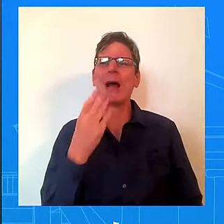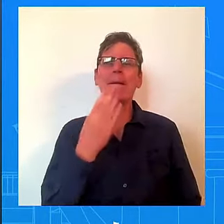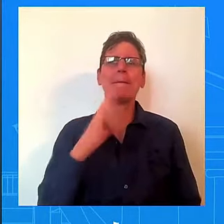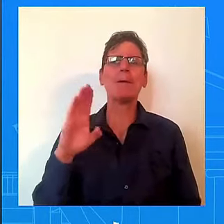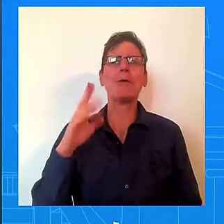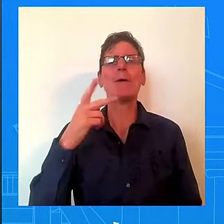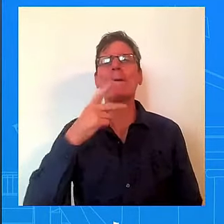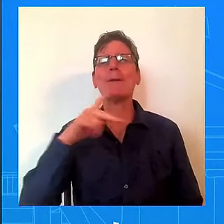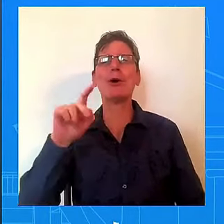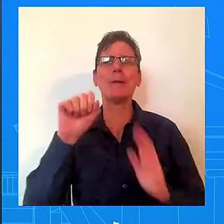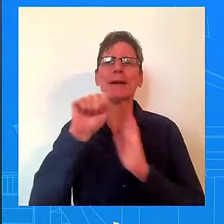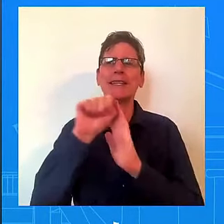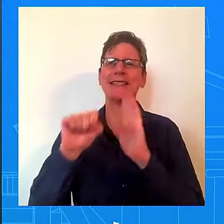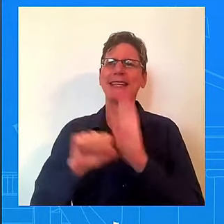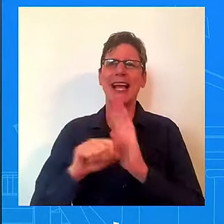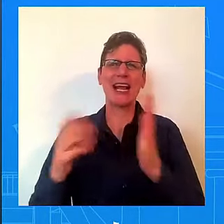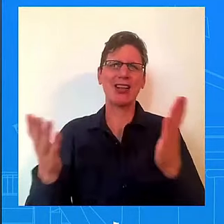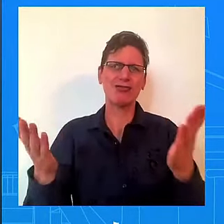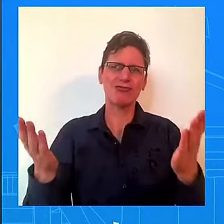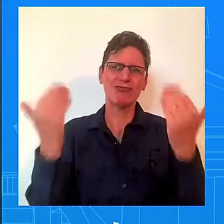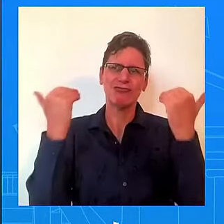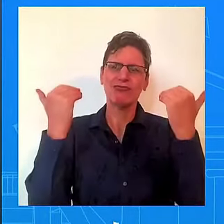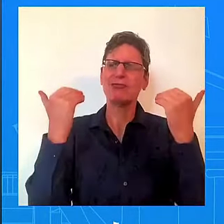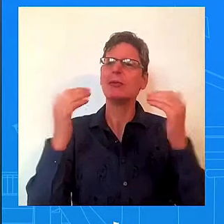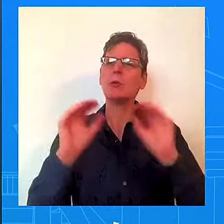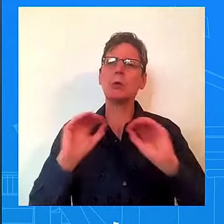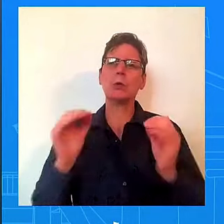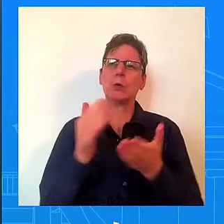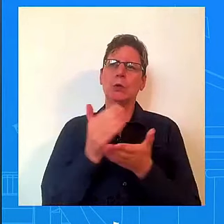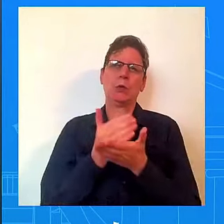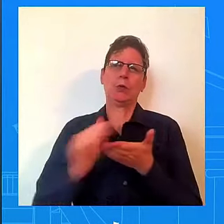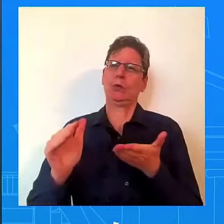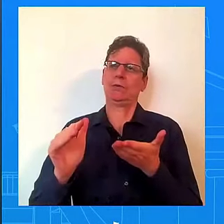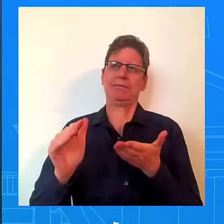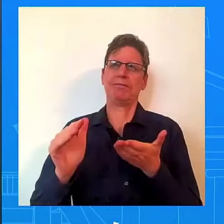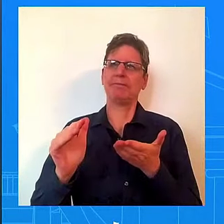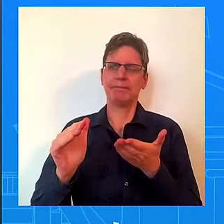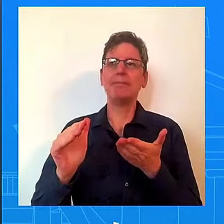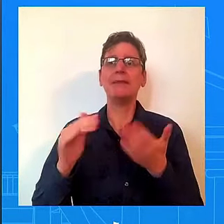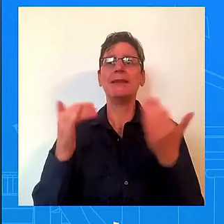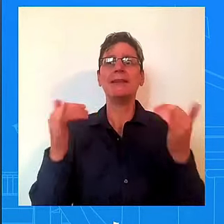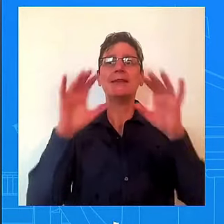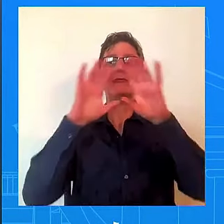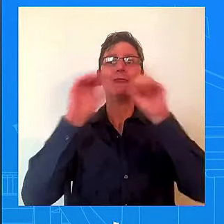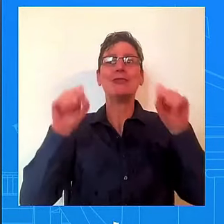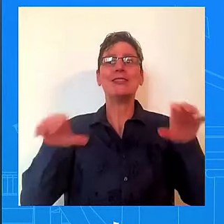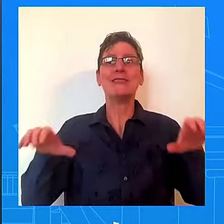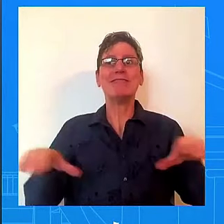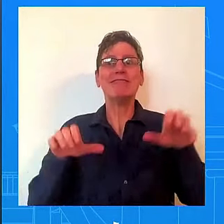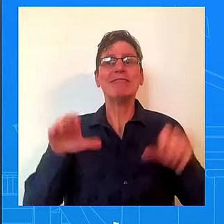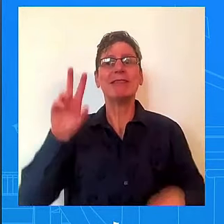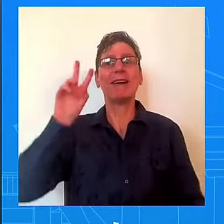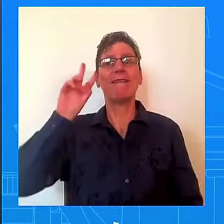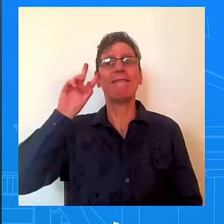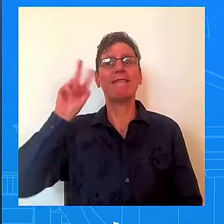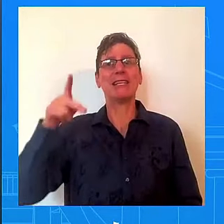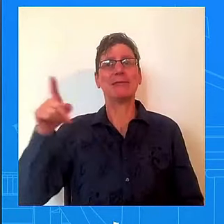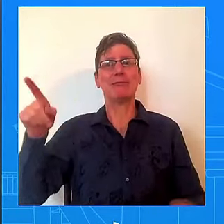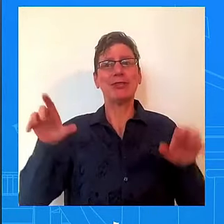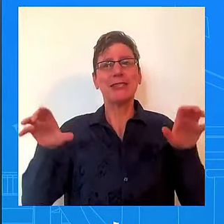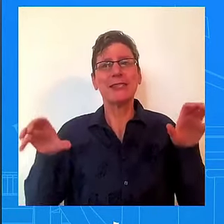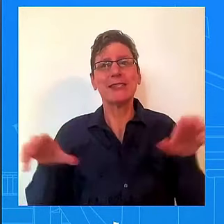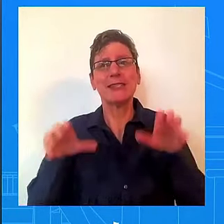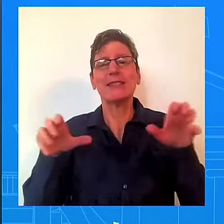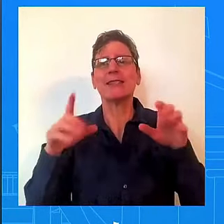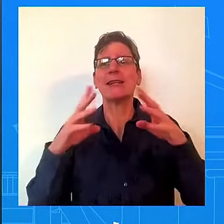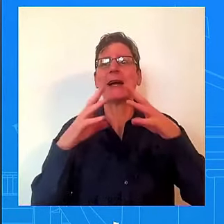actions and the vice president's actions and vision, Americans all over the country are seeing and feeling a better, fairer, and more prosperous future